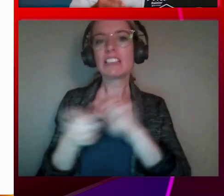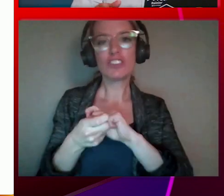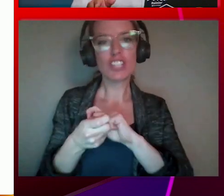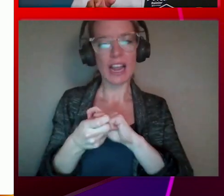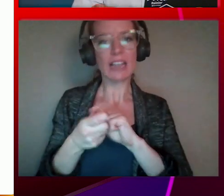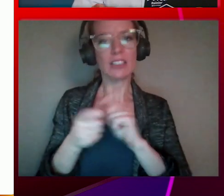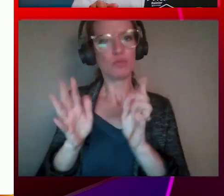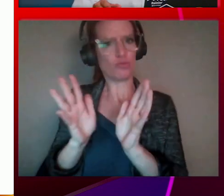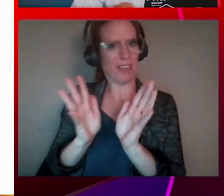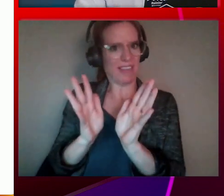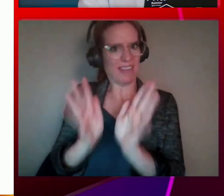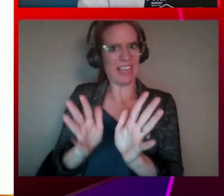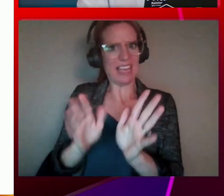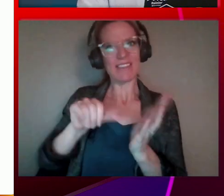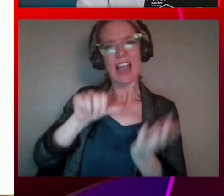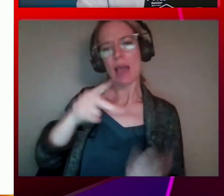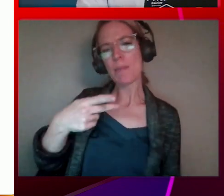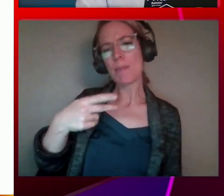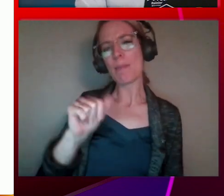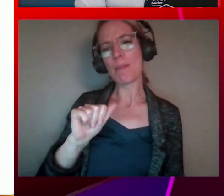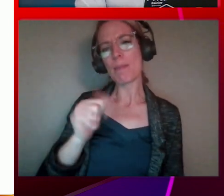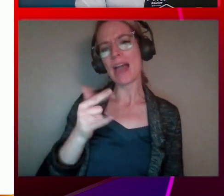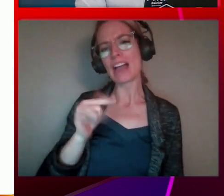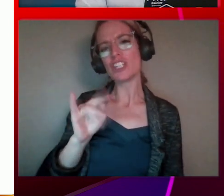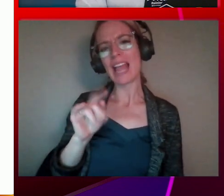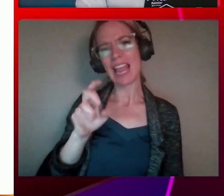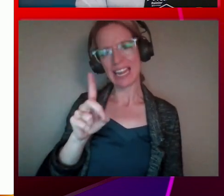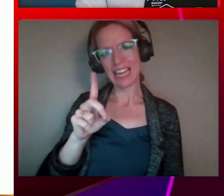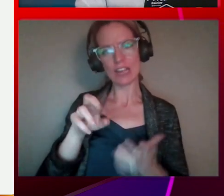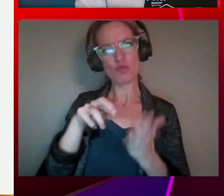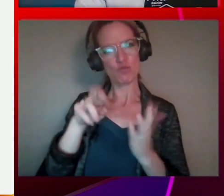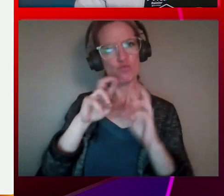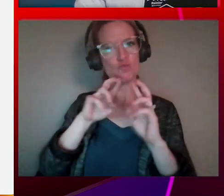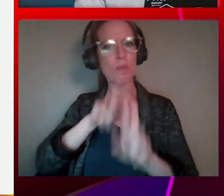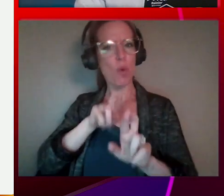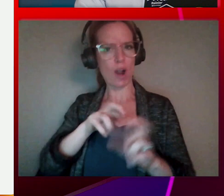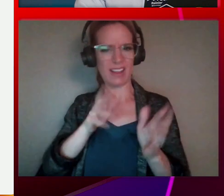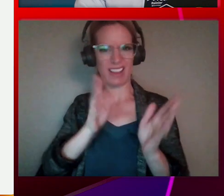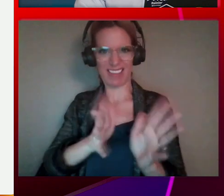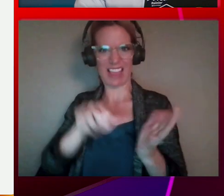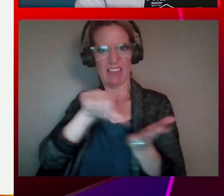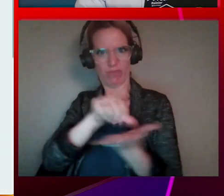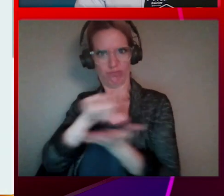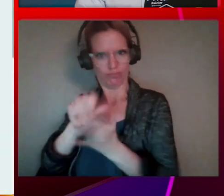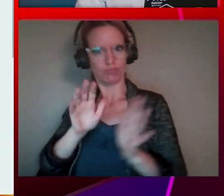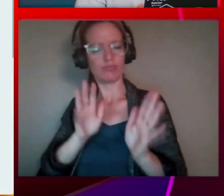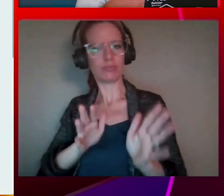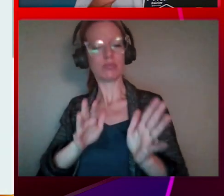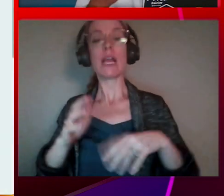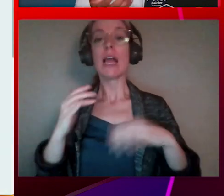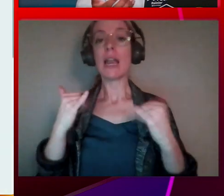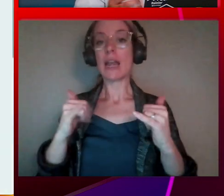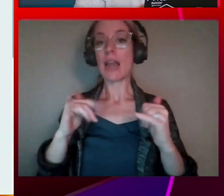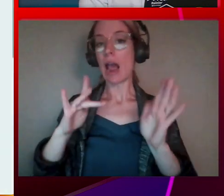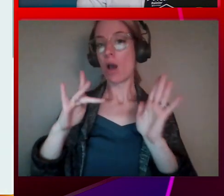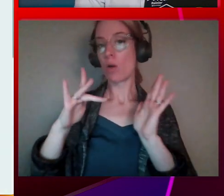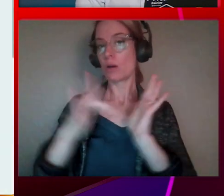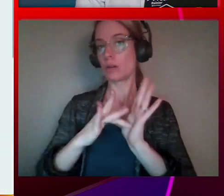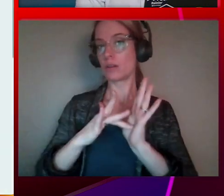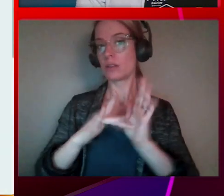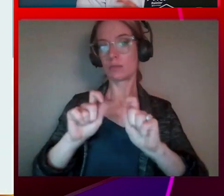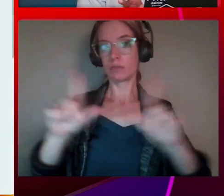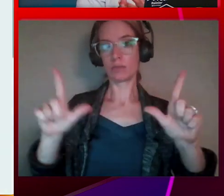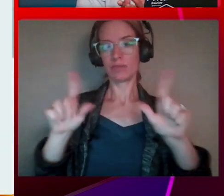into the existing QuickSight framework. Nice. So I'm bringing up an analysis. So this is kind of how the author